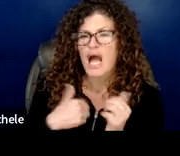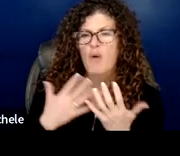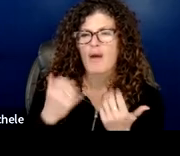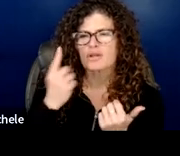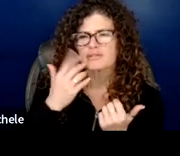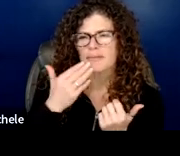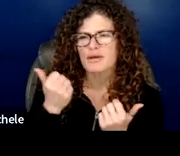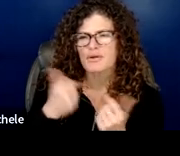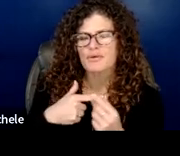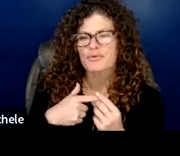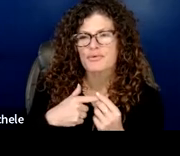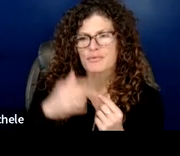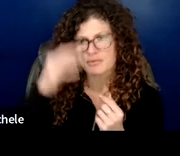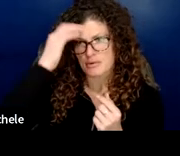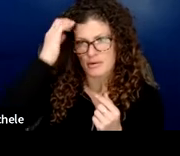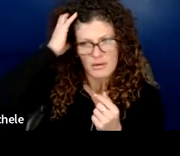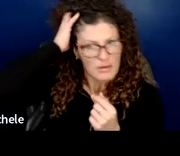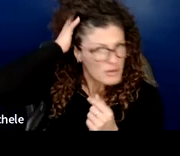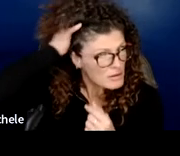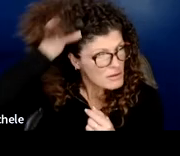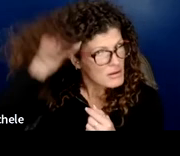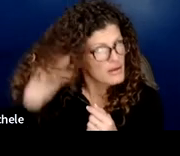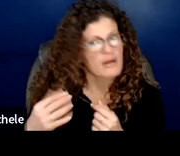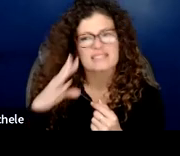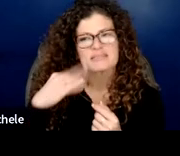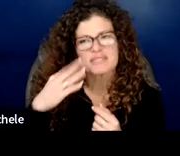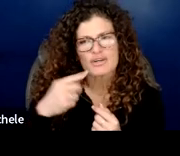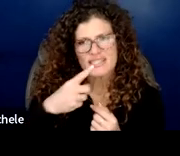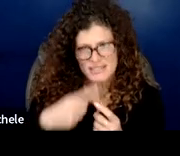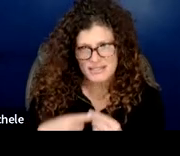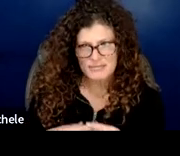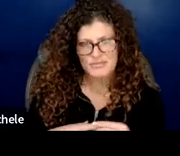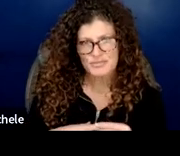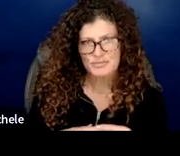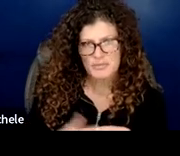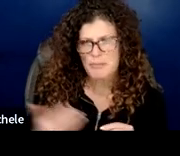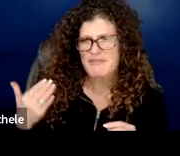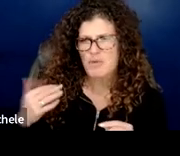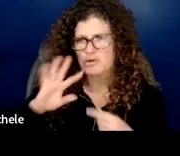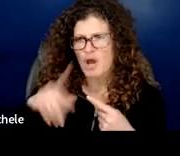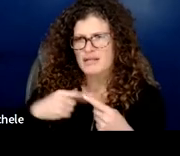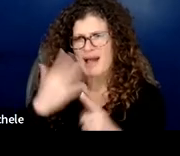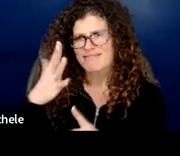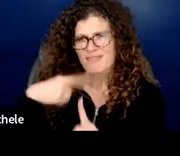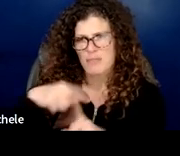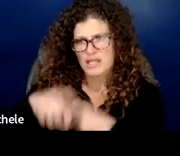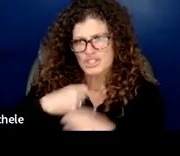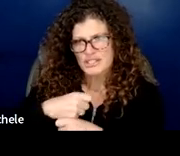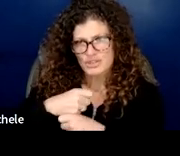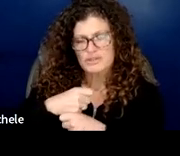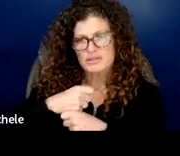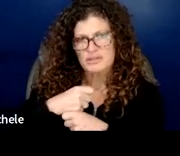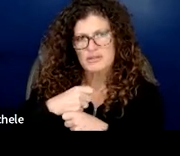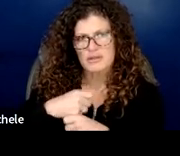because okay that's where it says experience because i know previously it talked about the five plus years which you know it was